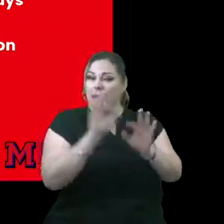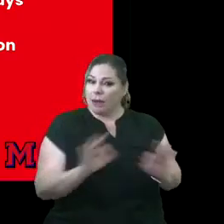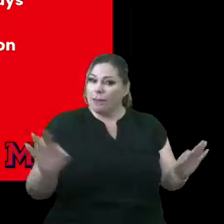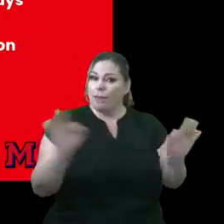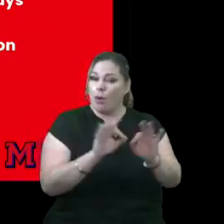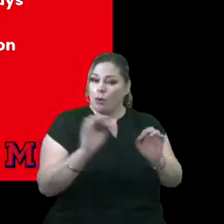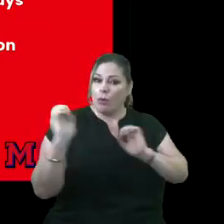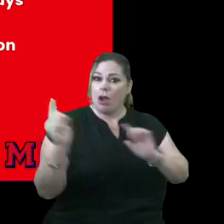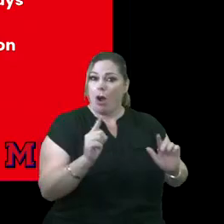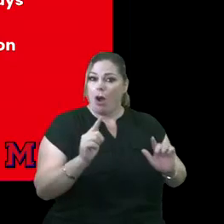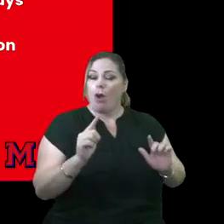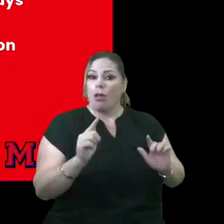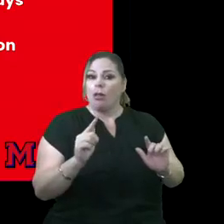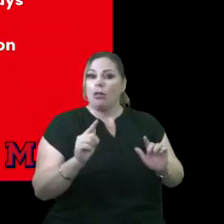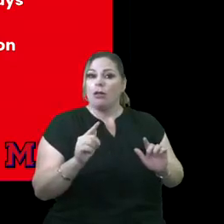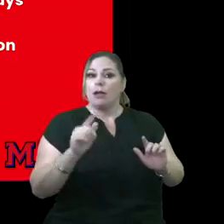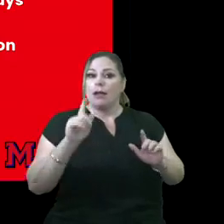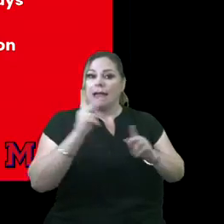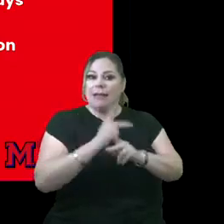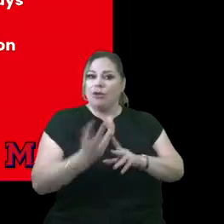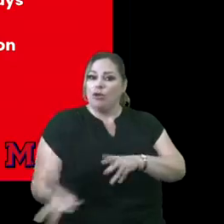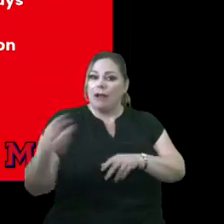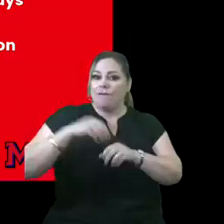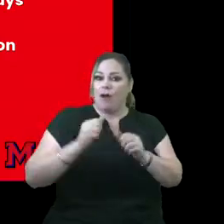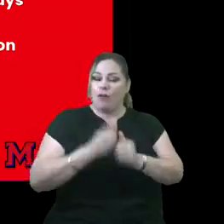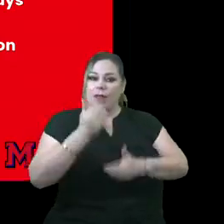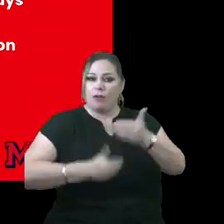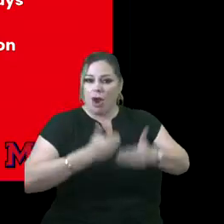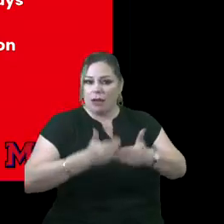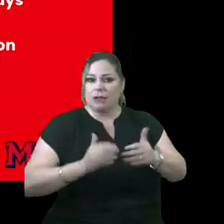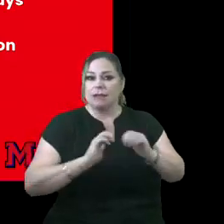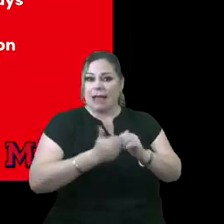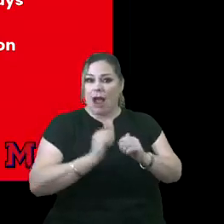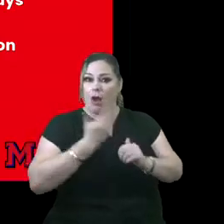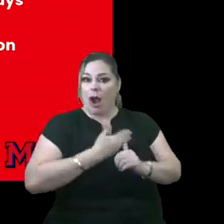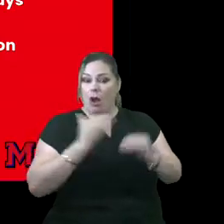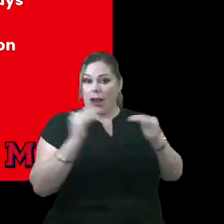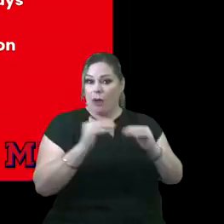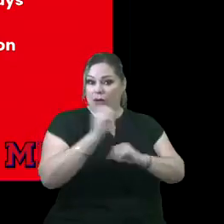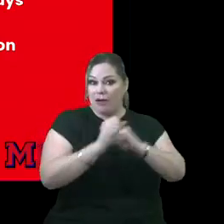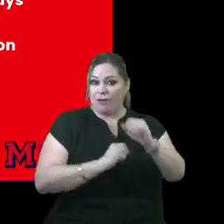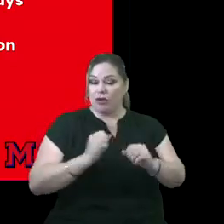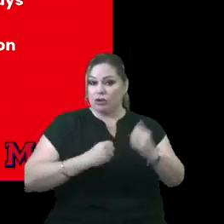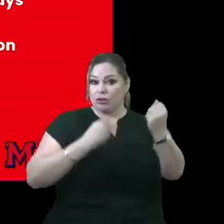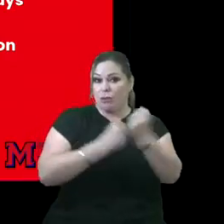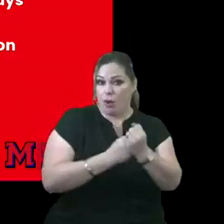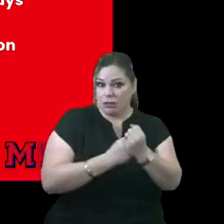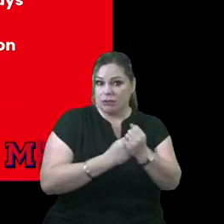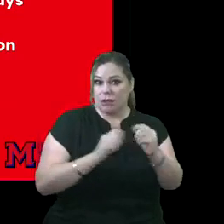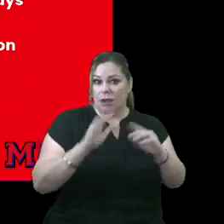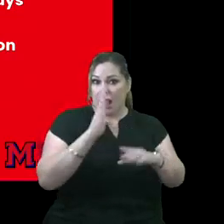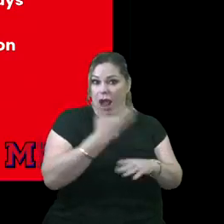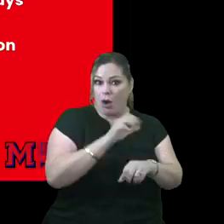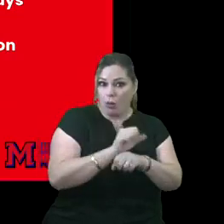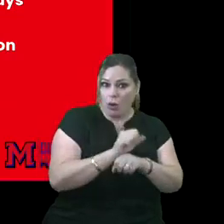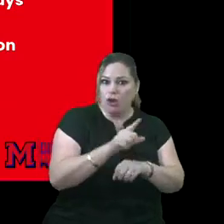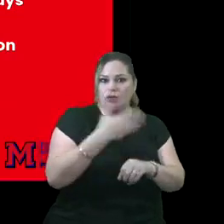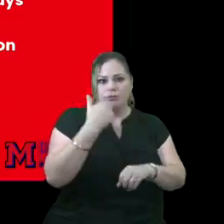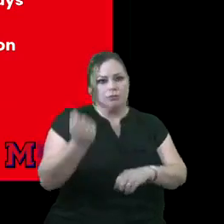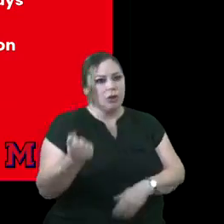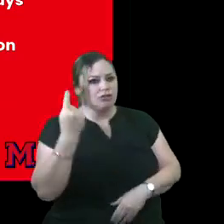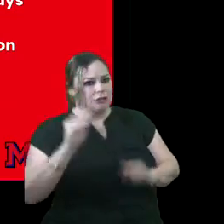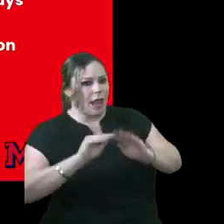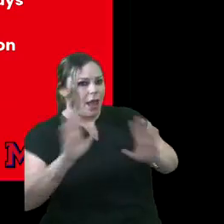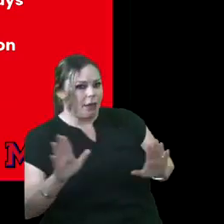we are bringing you along in the process and understanding how equity framework will support the work that we do around building high